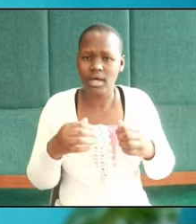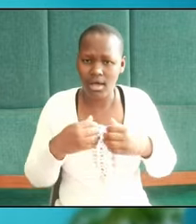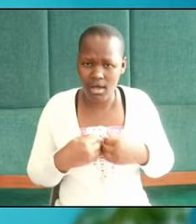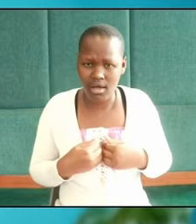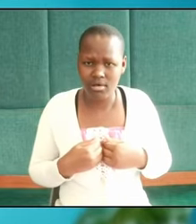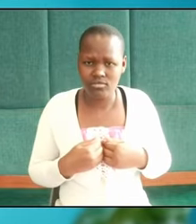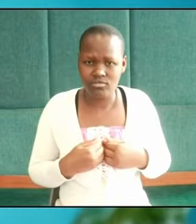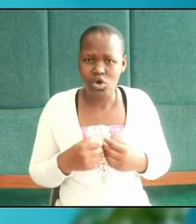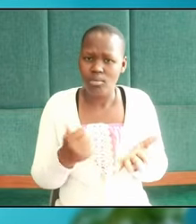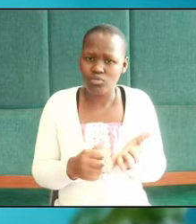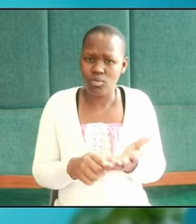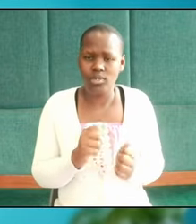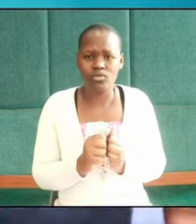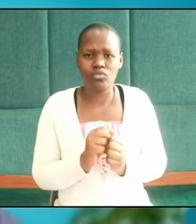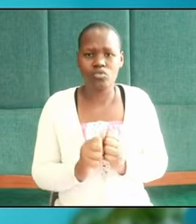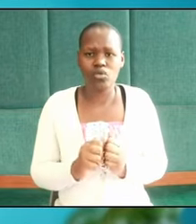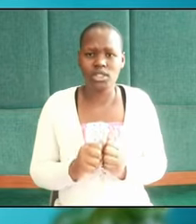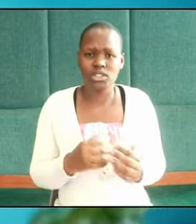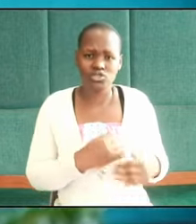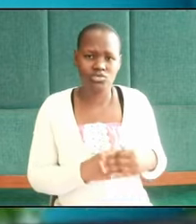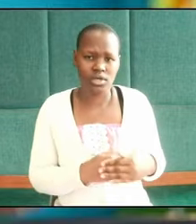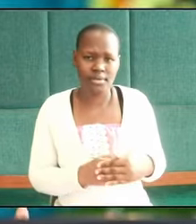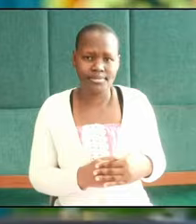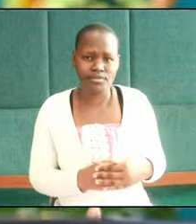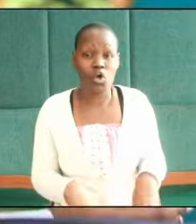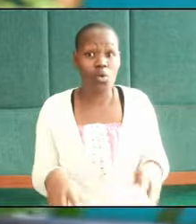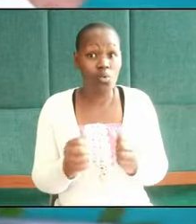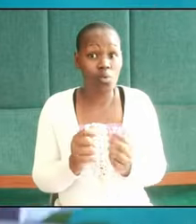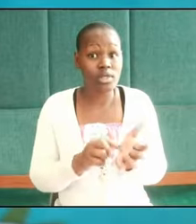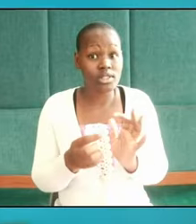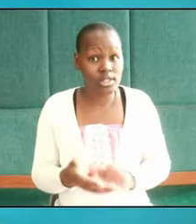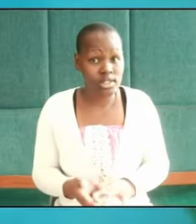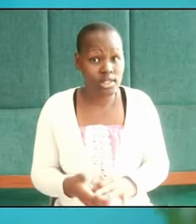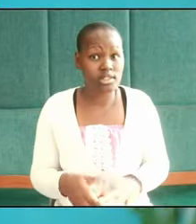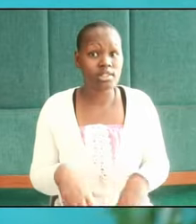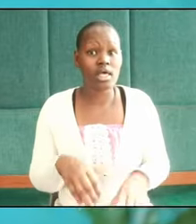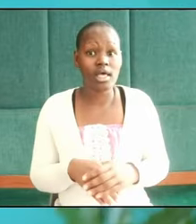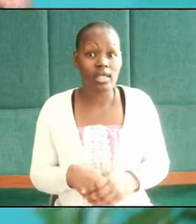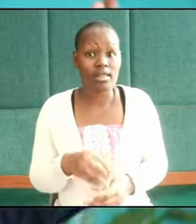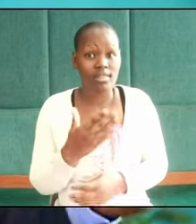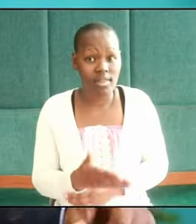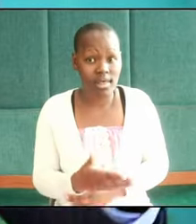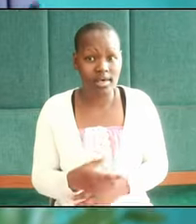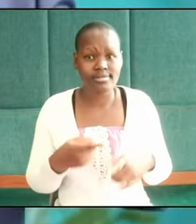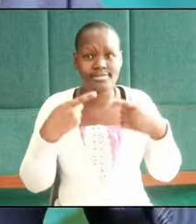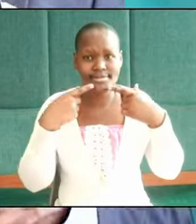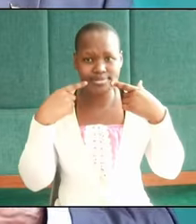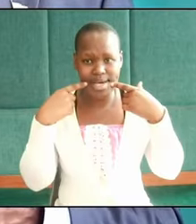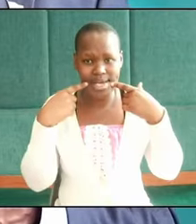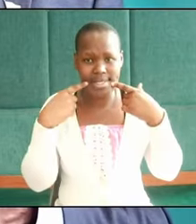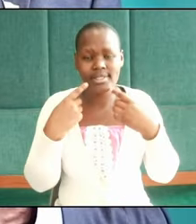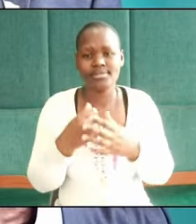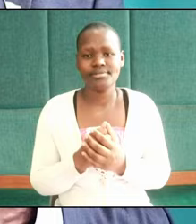that are around it. And with Jesus in the first song, we can smile at